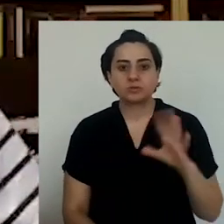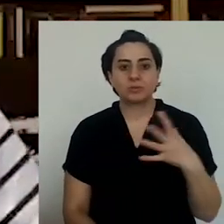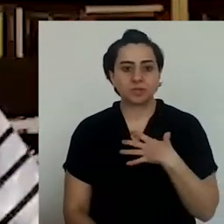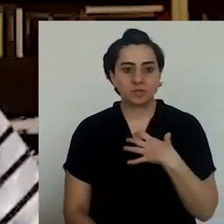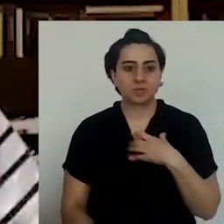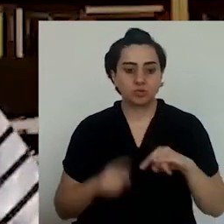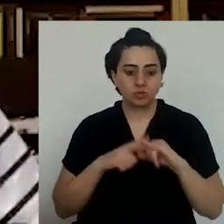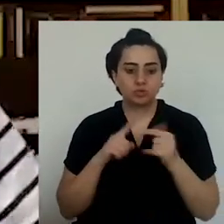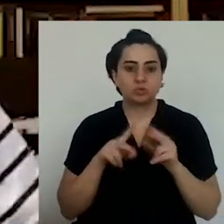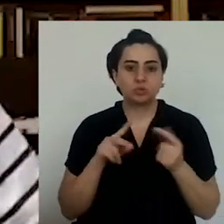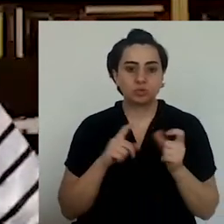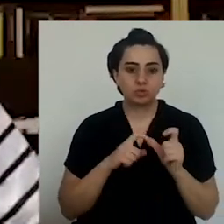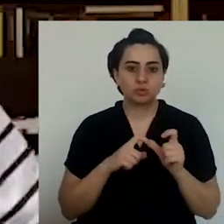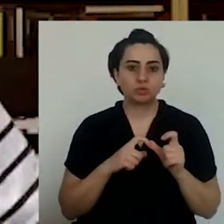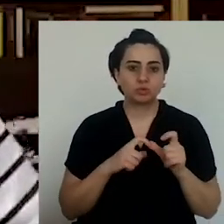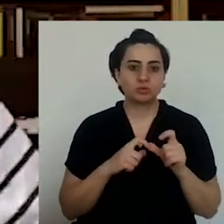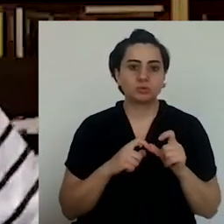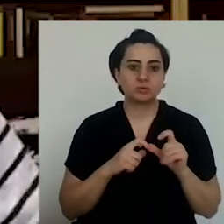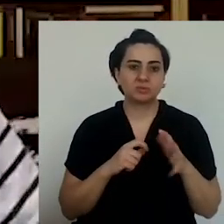restaurants at the moment.